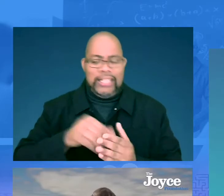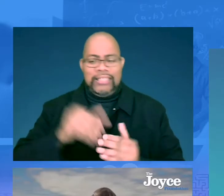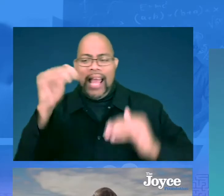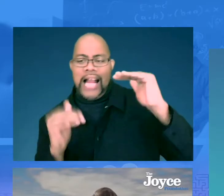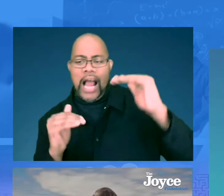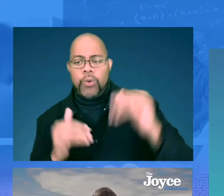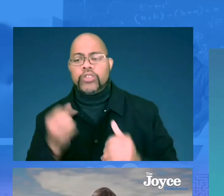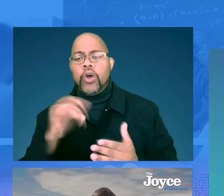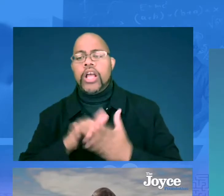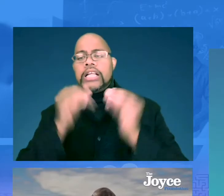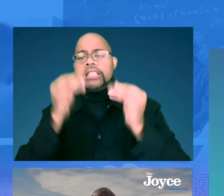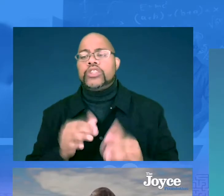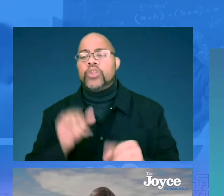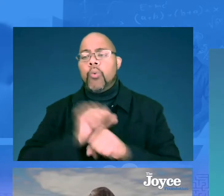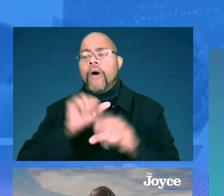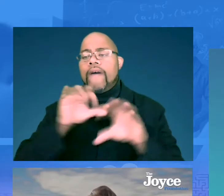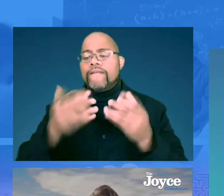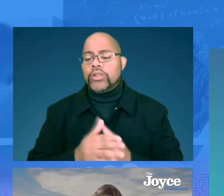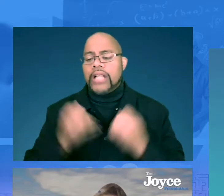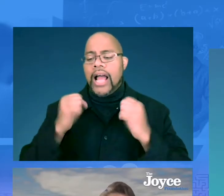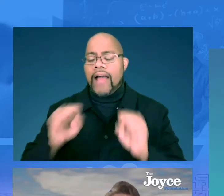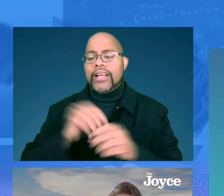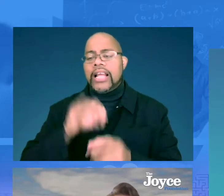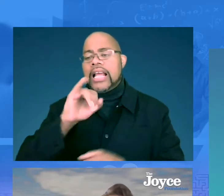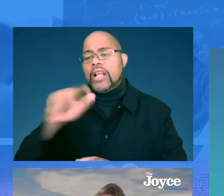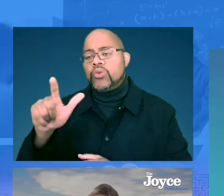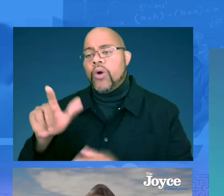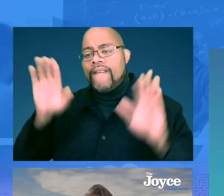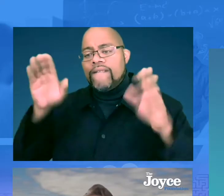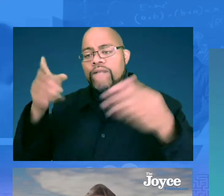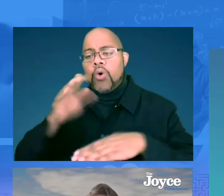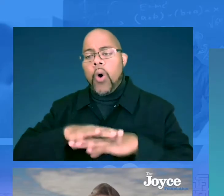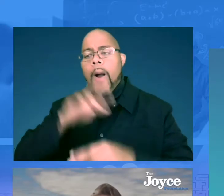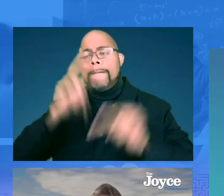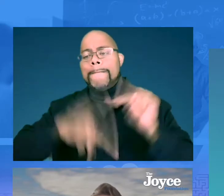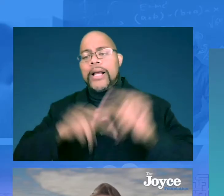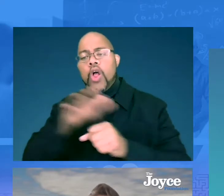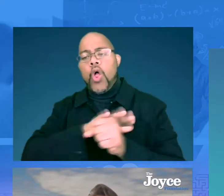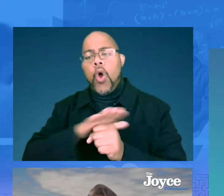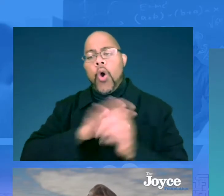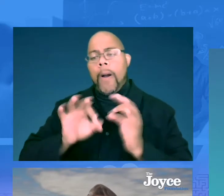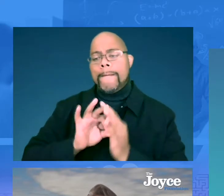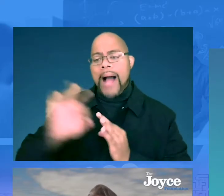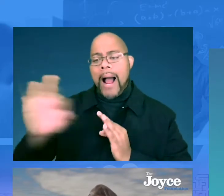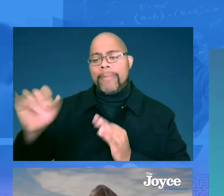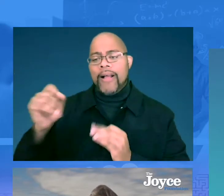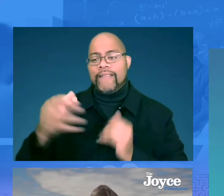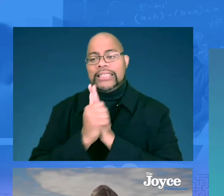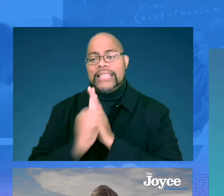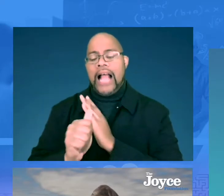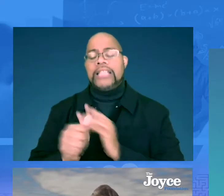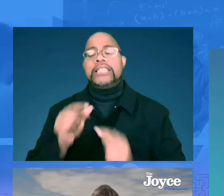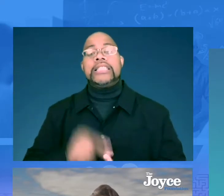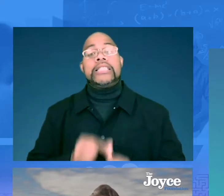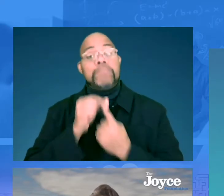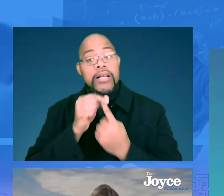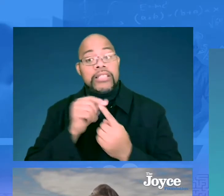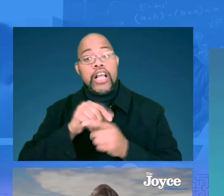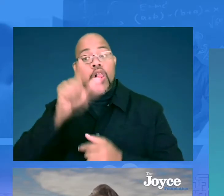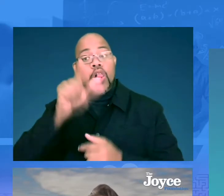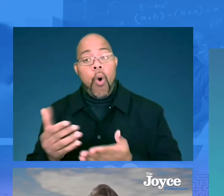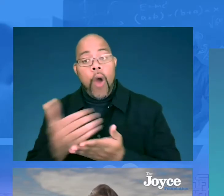rooted in equity. So our teacher workforce efforts in Illinois are focused on building local pipelines of talent,